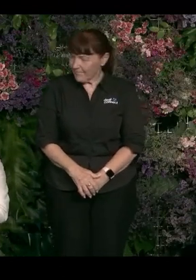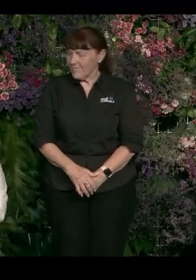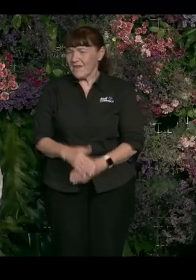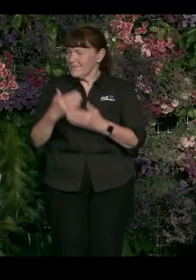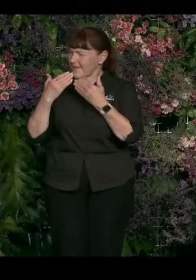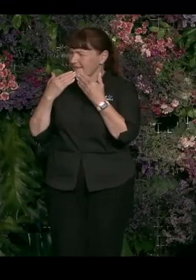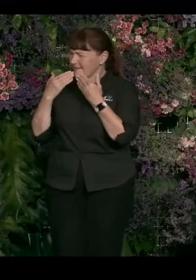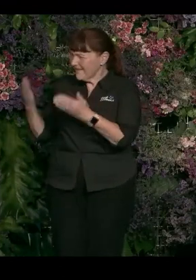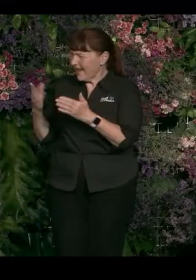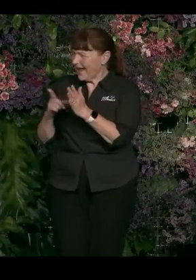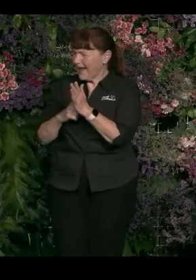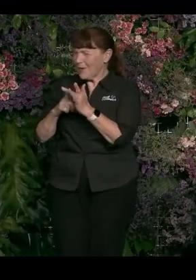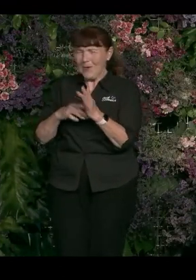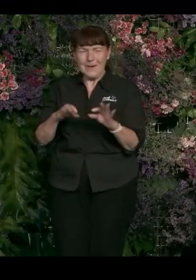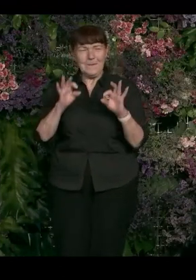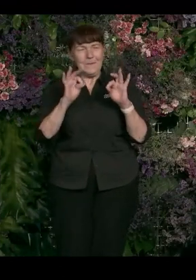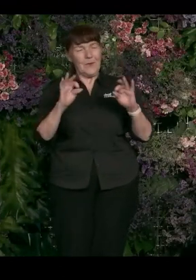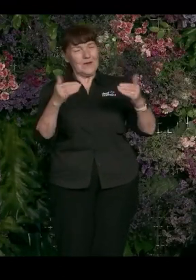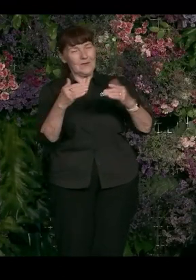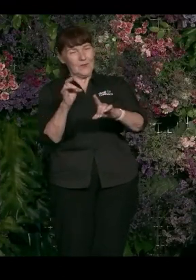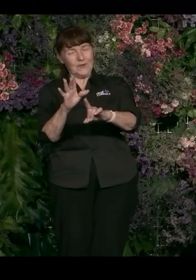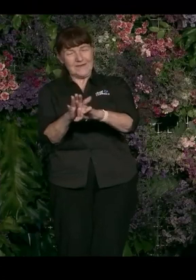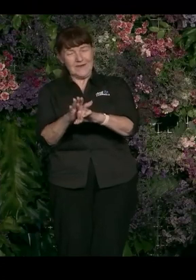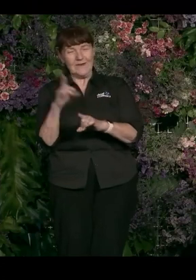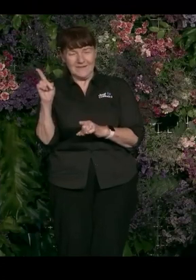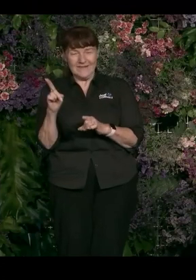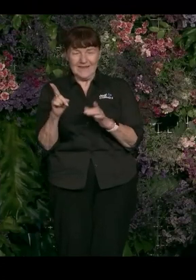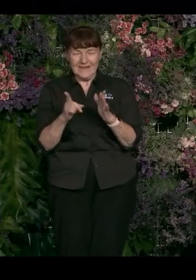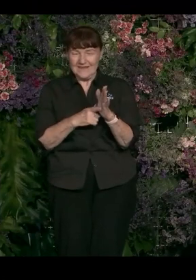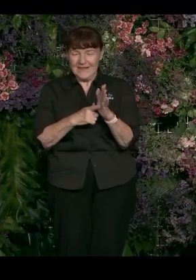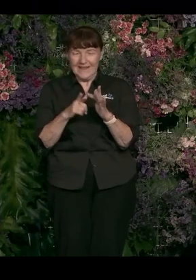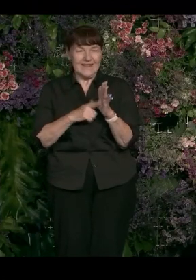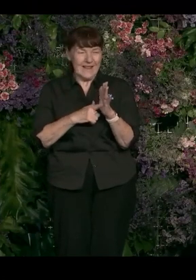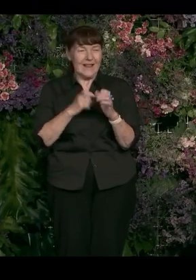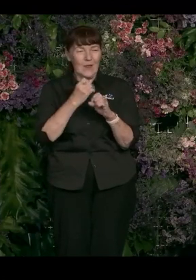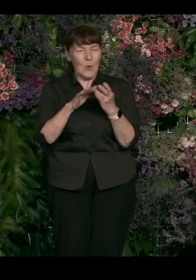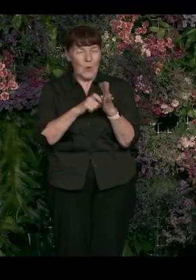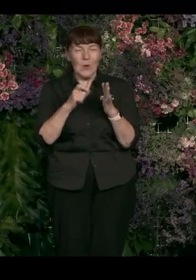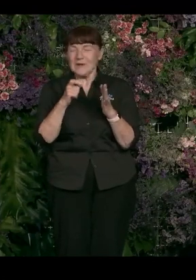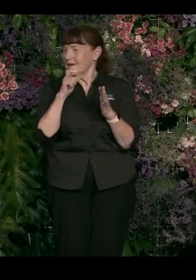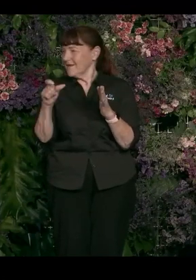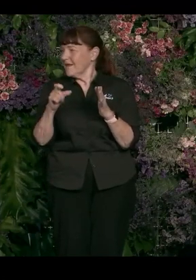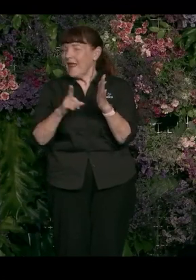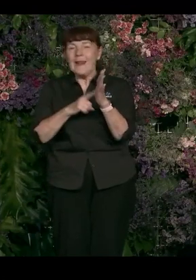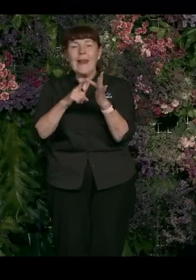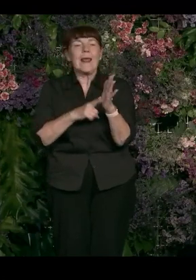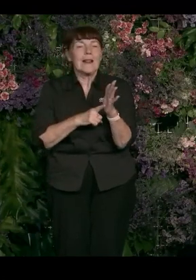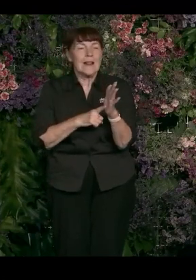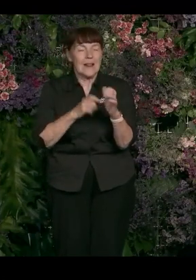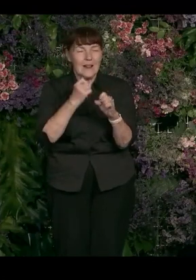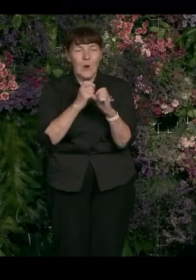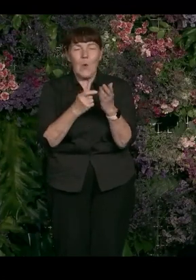Thanks for that, Lil. And perfect segue to introduce you. Everyone, this is Liz Gordon, pronouns she, her. Lil Gordon, Lil.